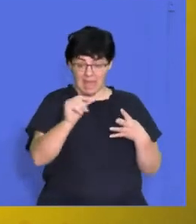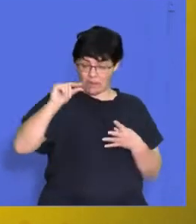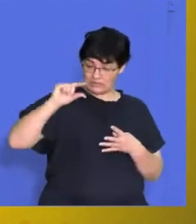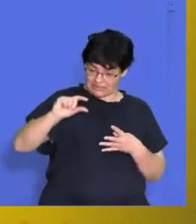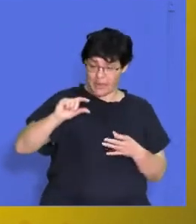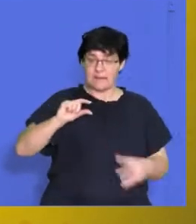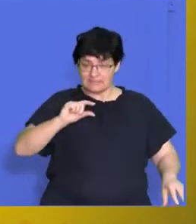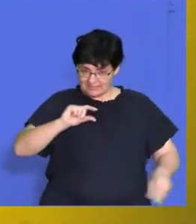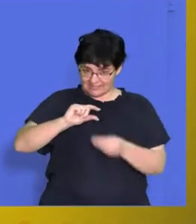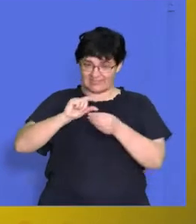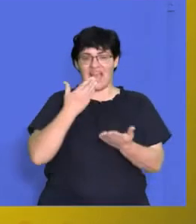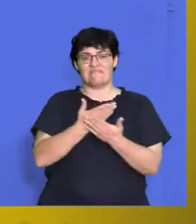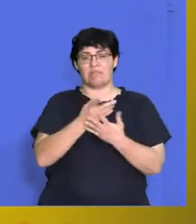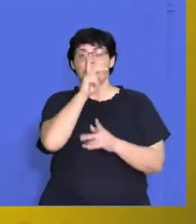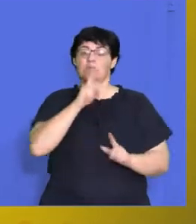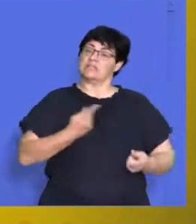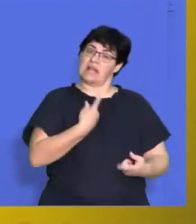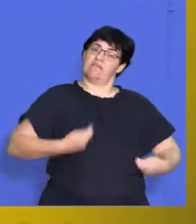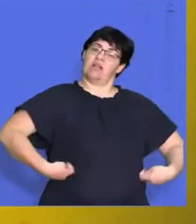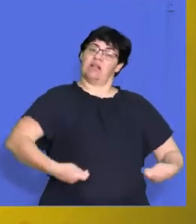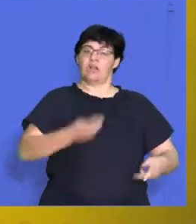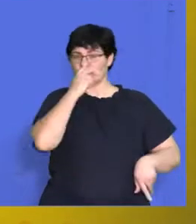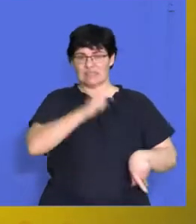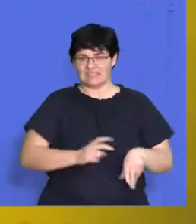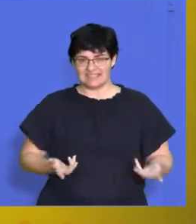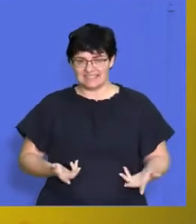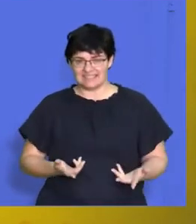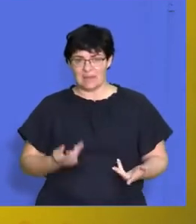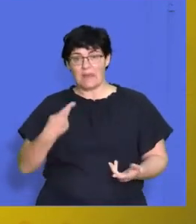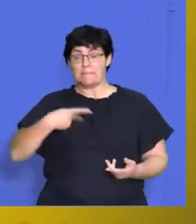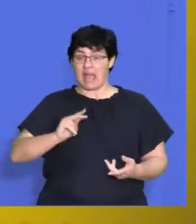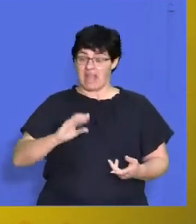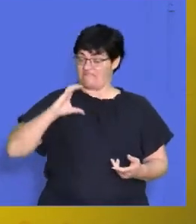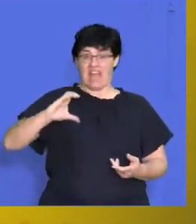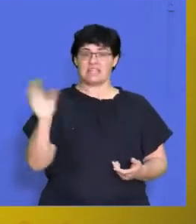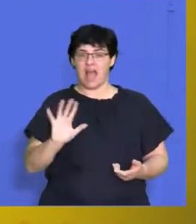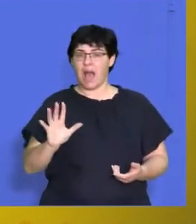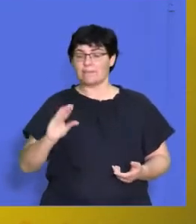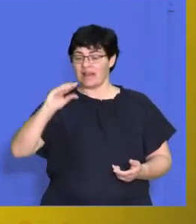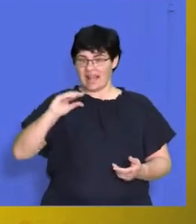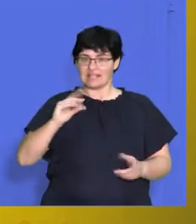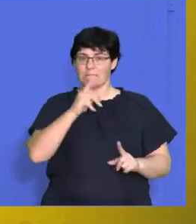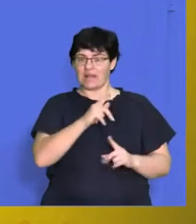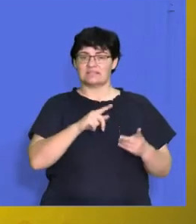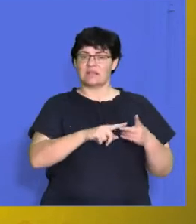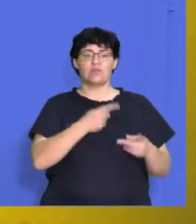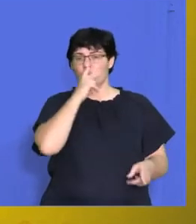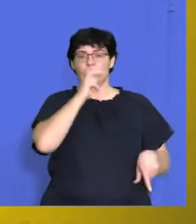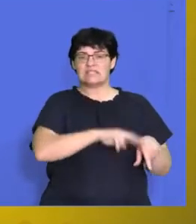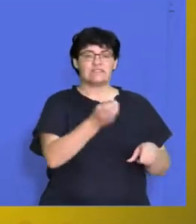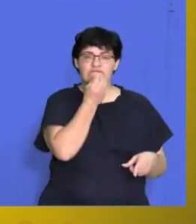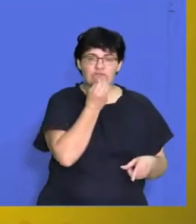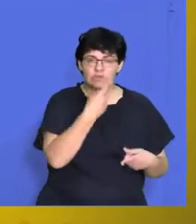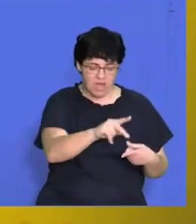that will be available to you. So you might not be getting paid more money, but then you're not going to be paying money for